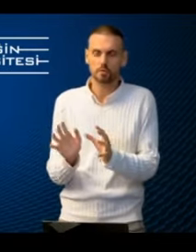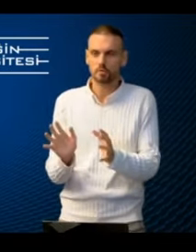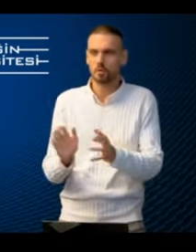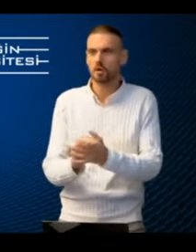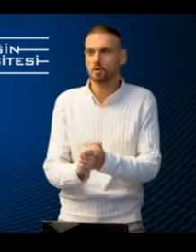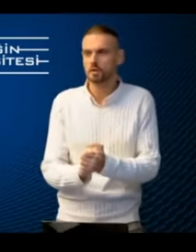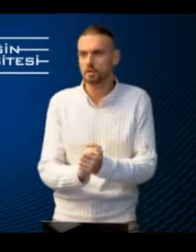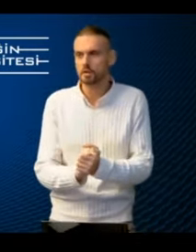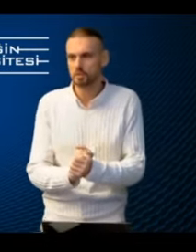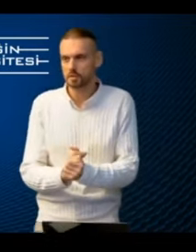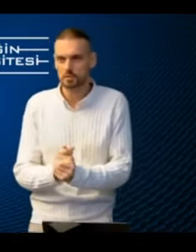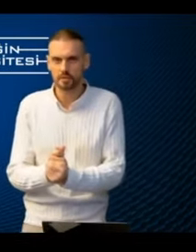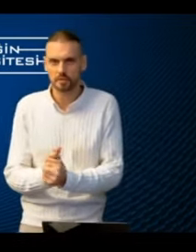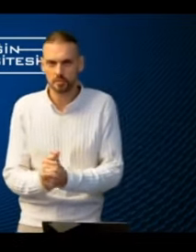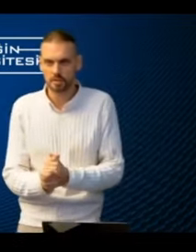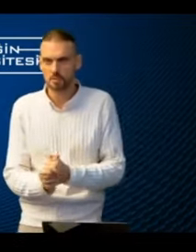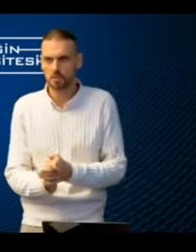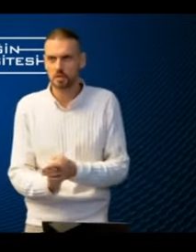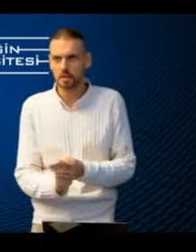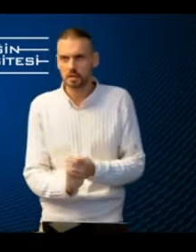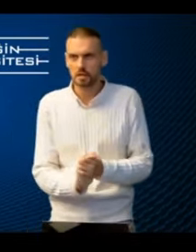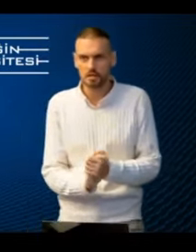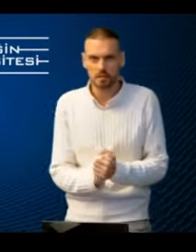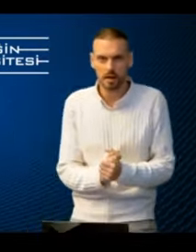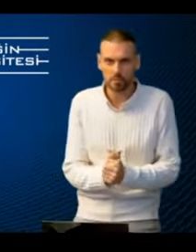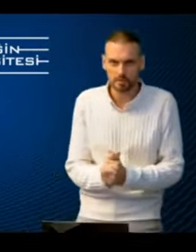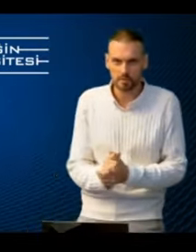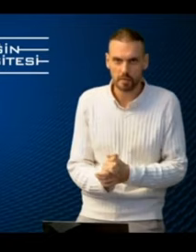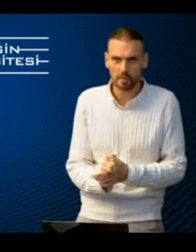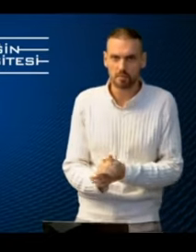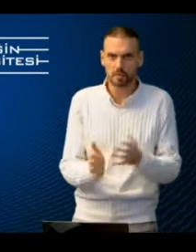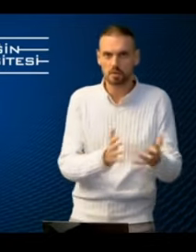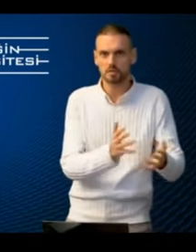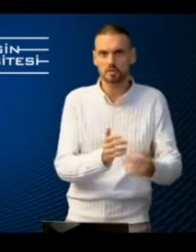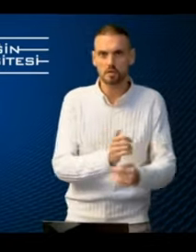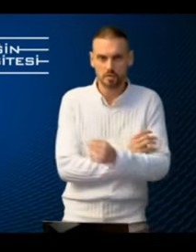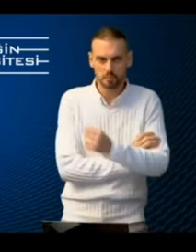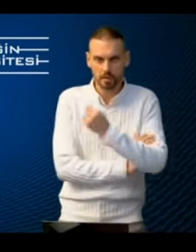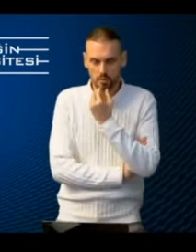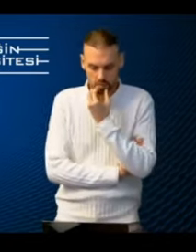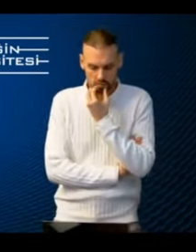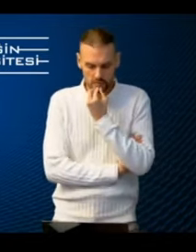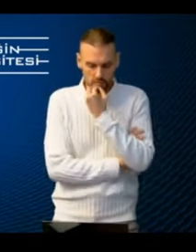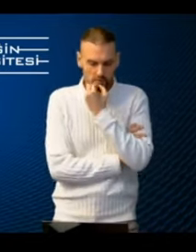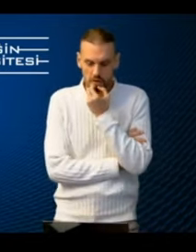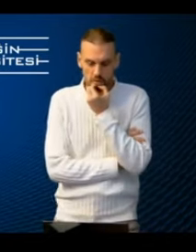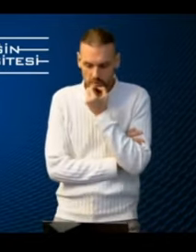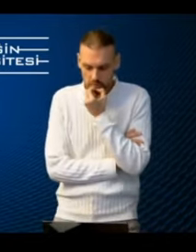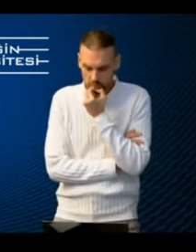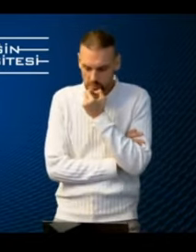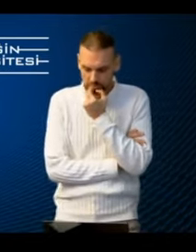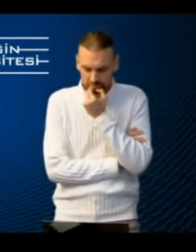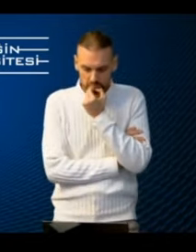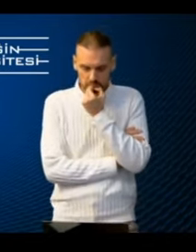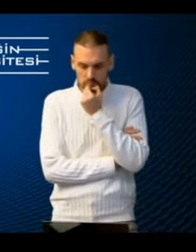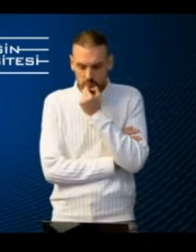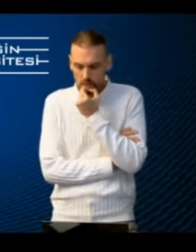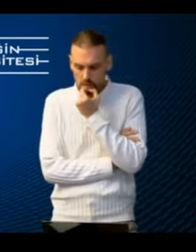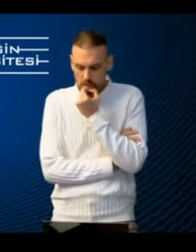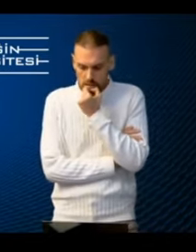point for for our curriculum as we develop the subject is empathy map suggested by our colleagues from yashar university